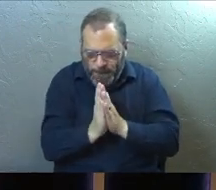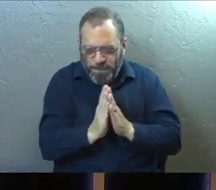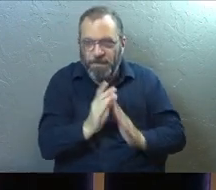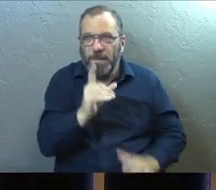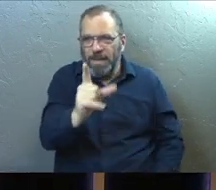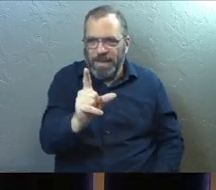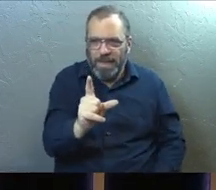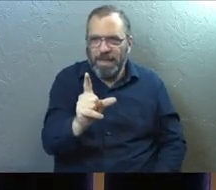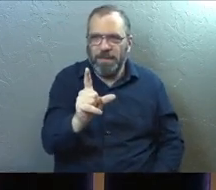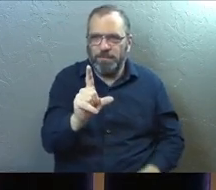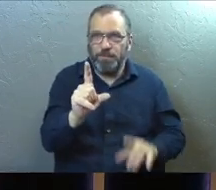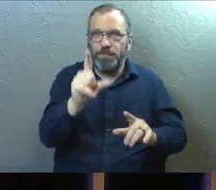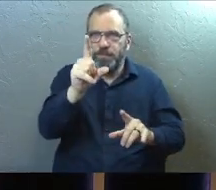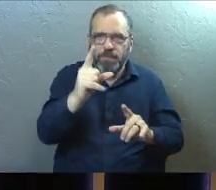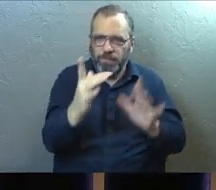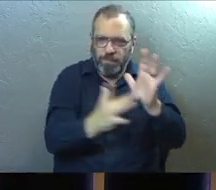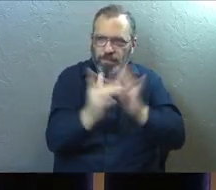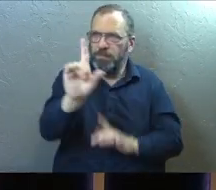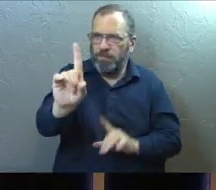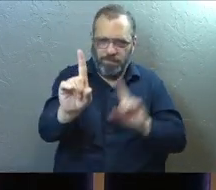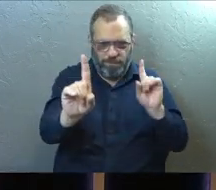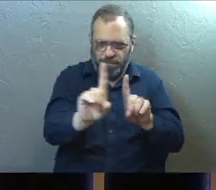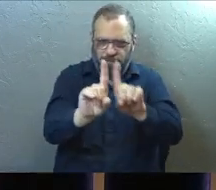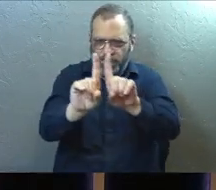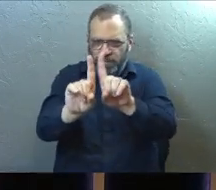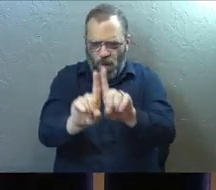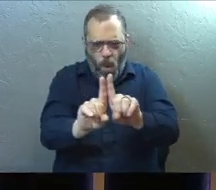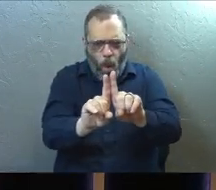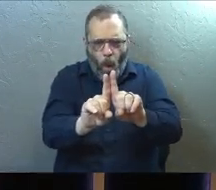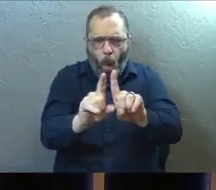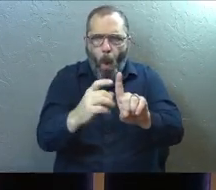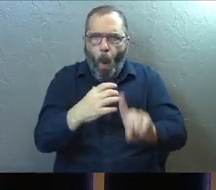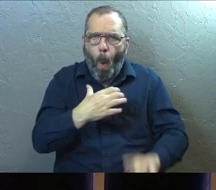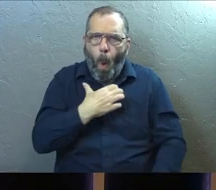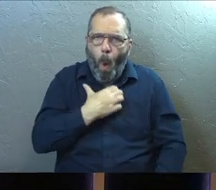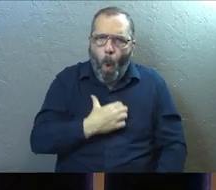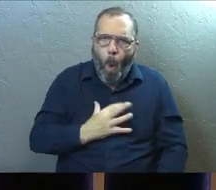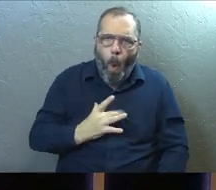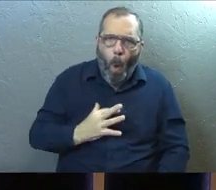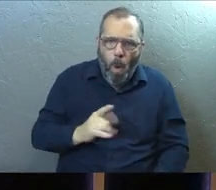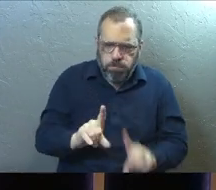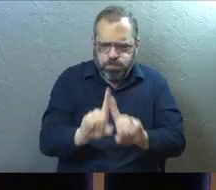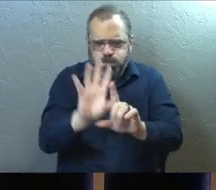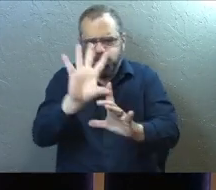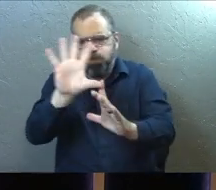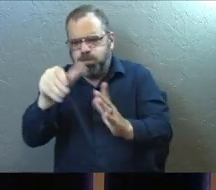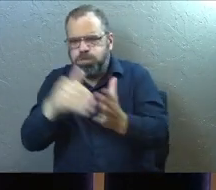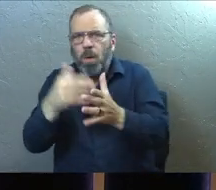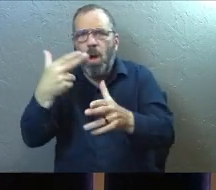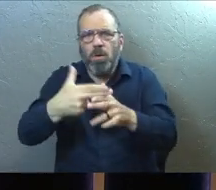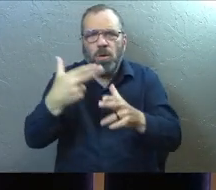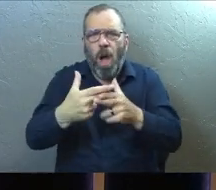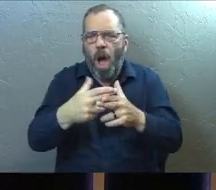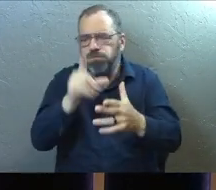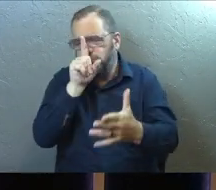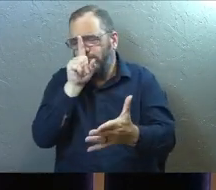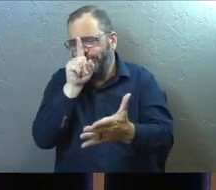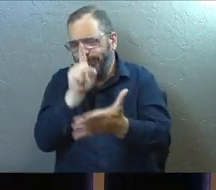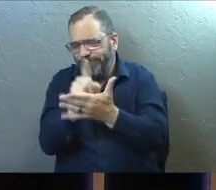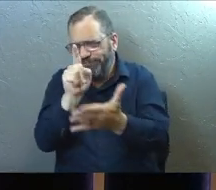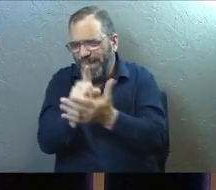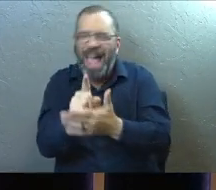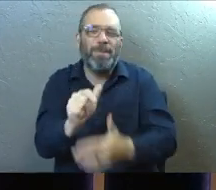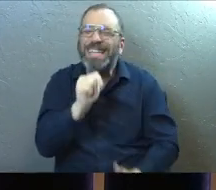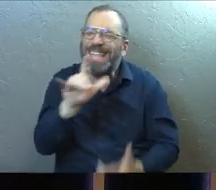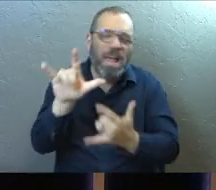can have a walk with Jesus Christ that is so passionate and central in their life? We call it being in love,